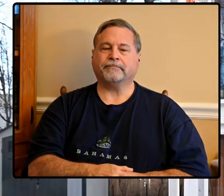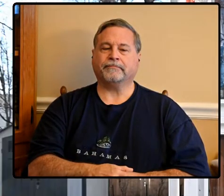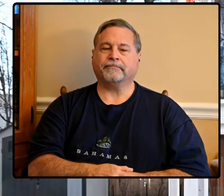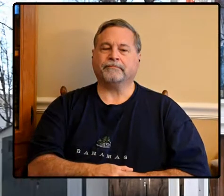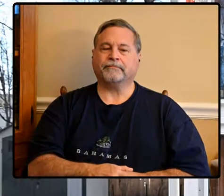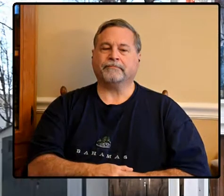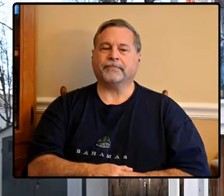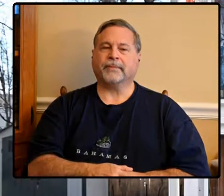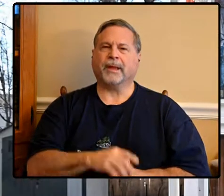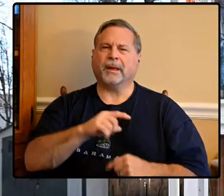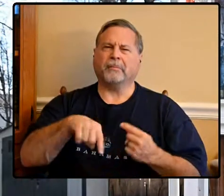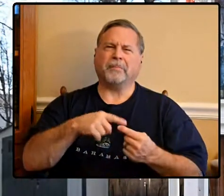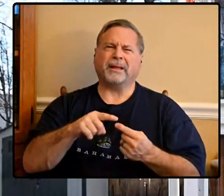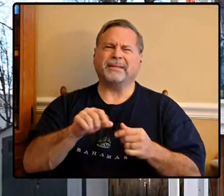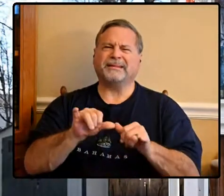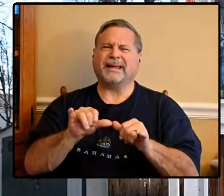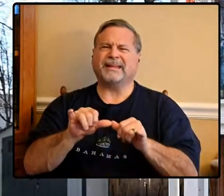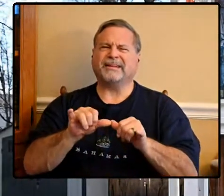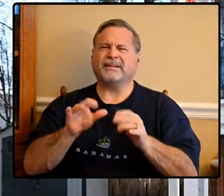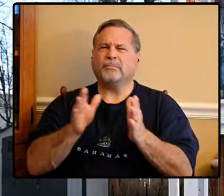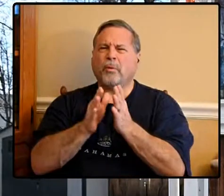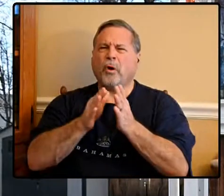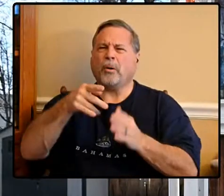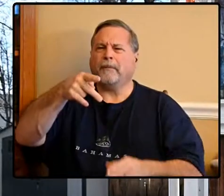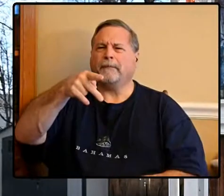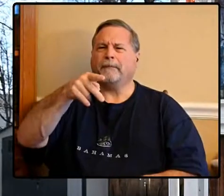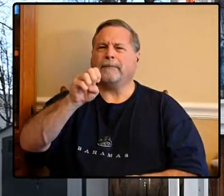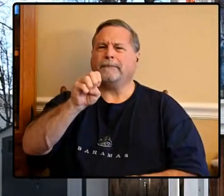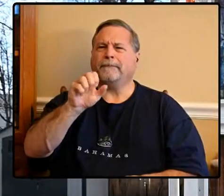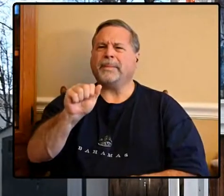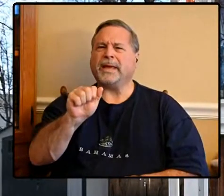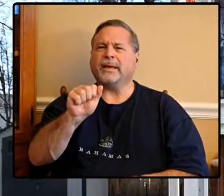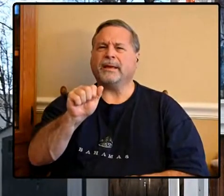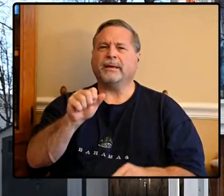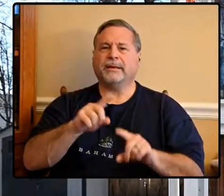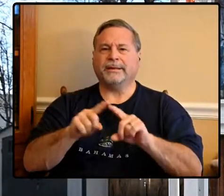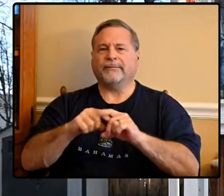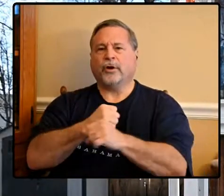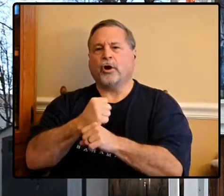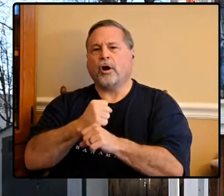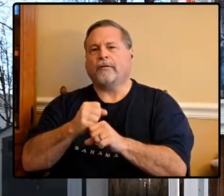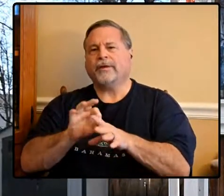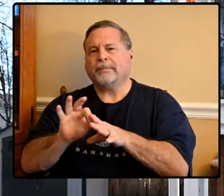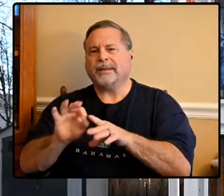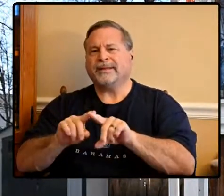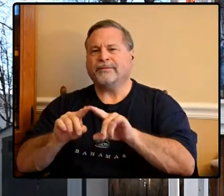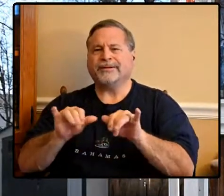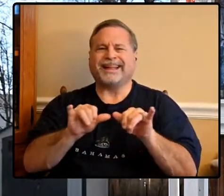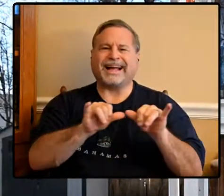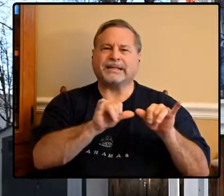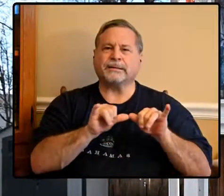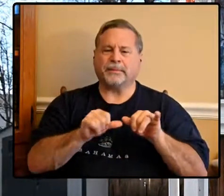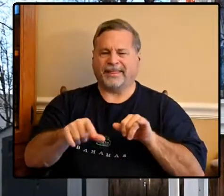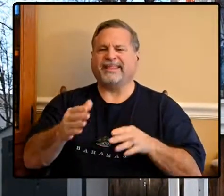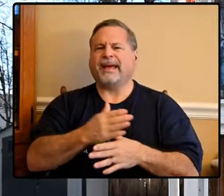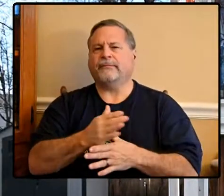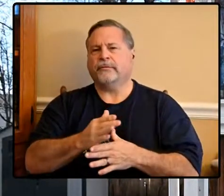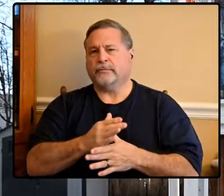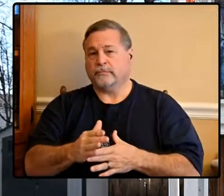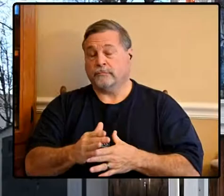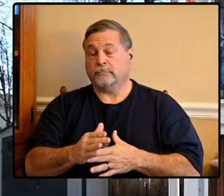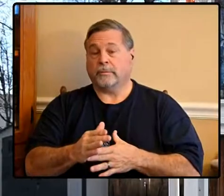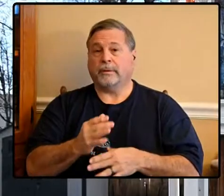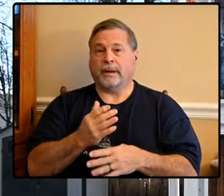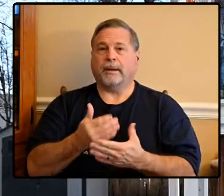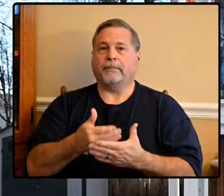so they're about the size of a small pea and different coffee beans different sizes but that's about average now I get